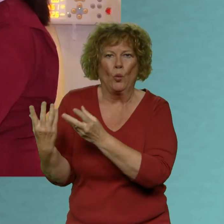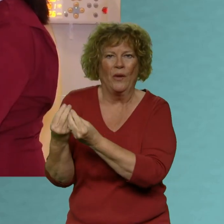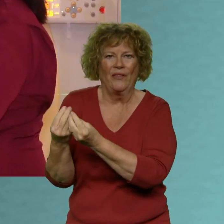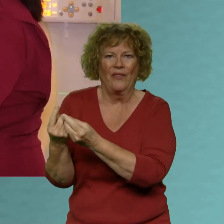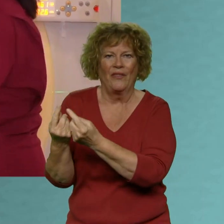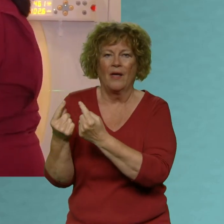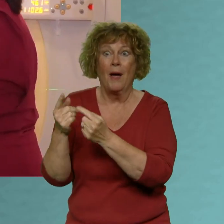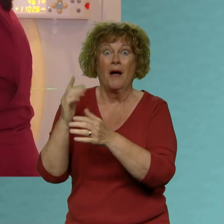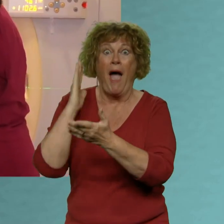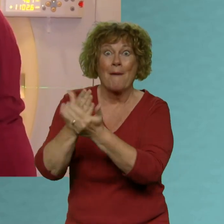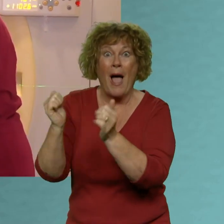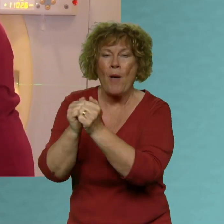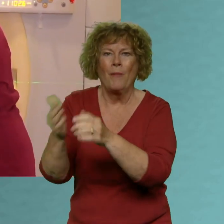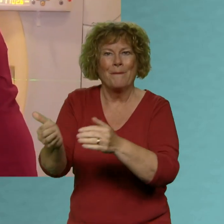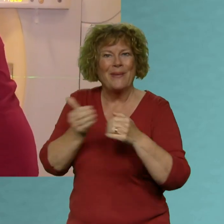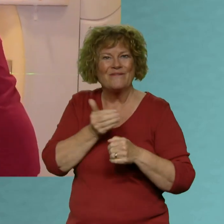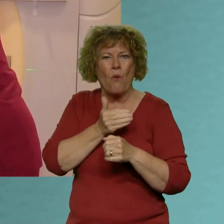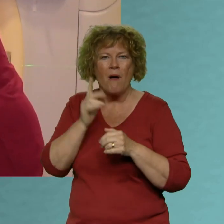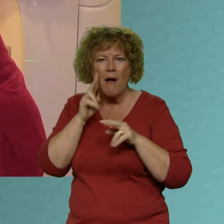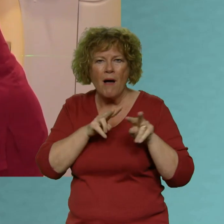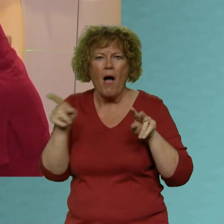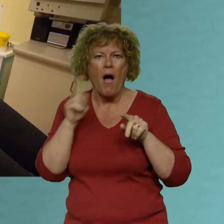ct scan so they can come at an earlier date